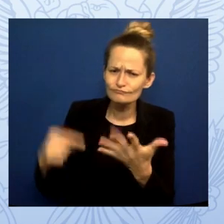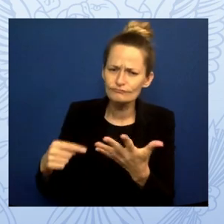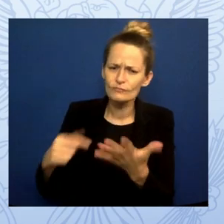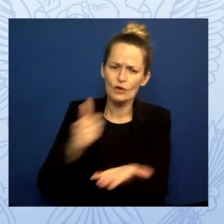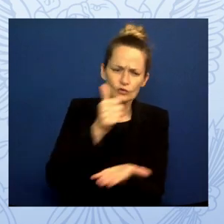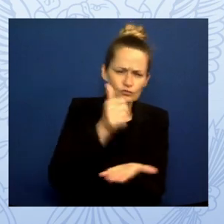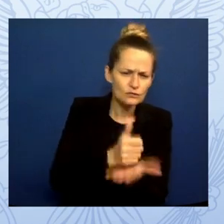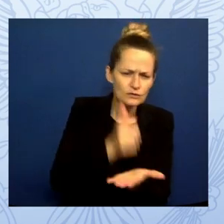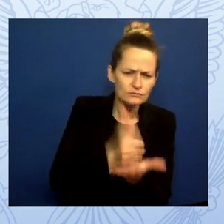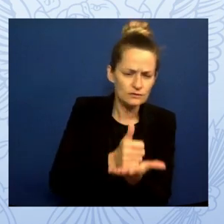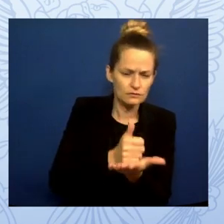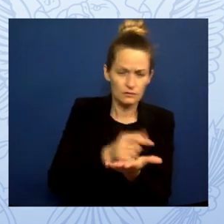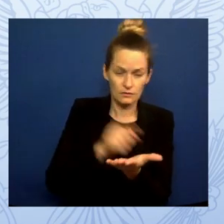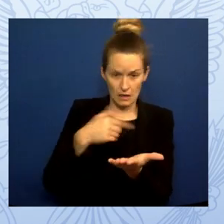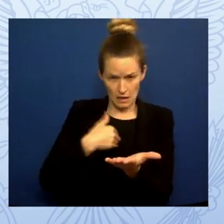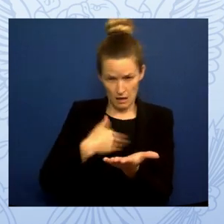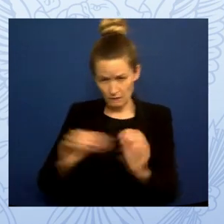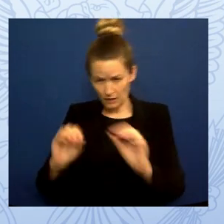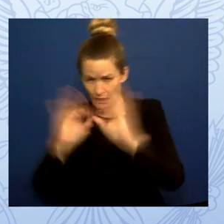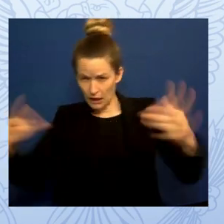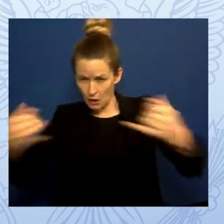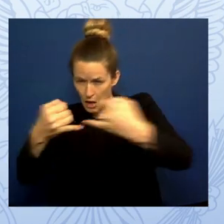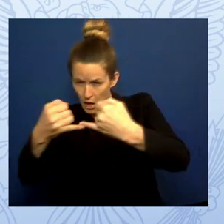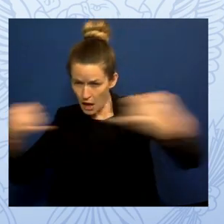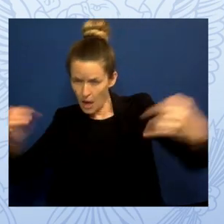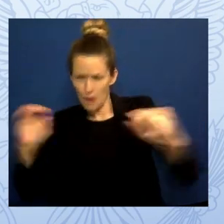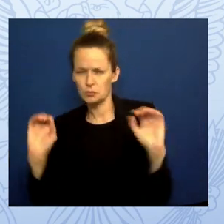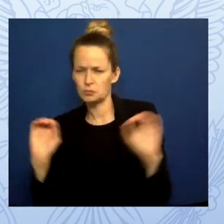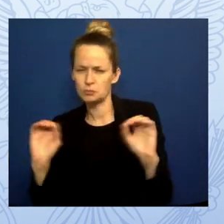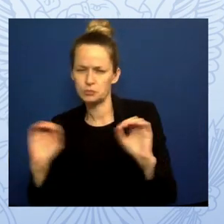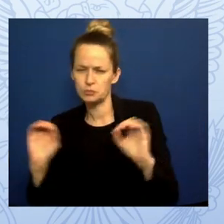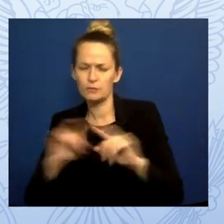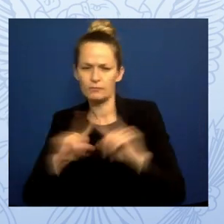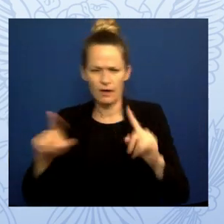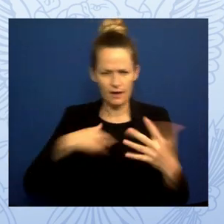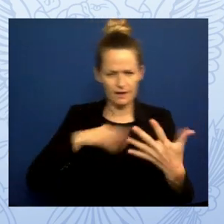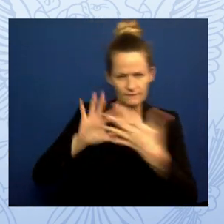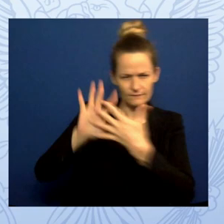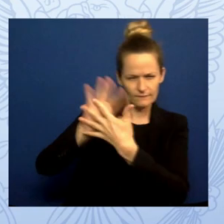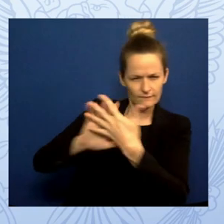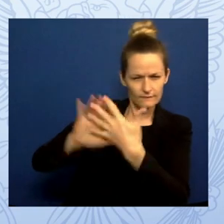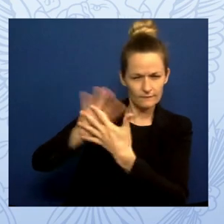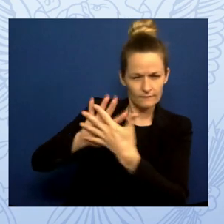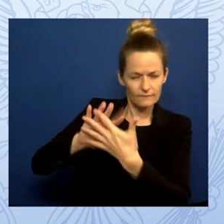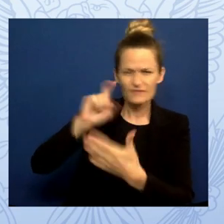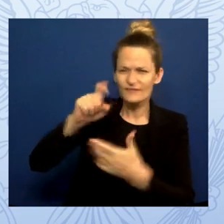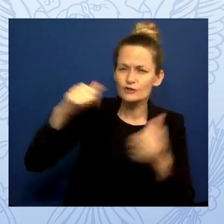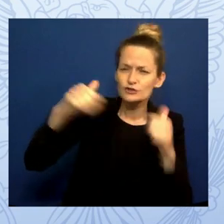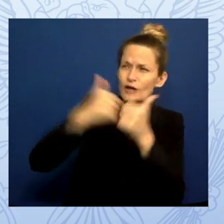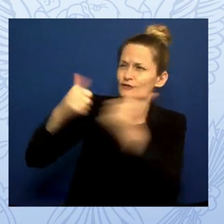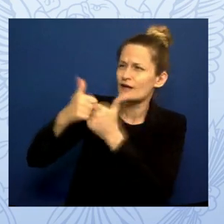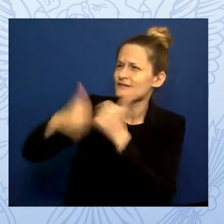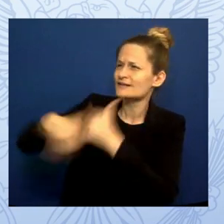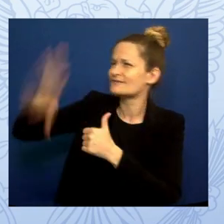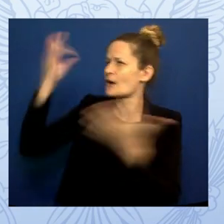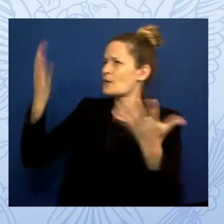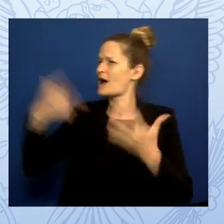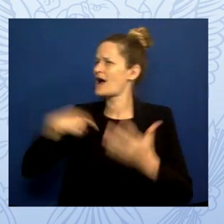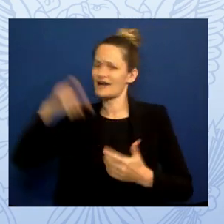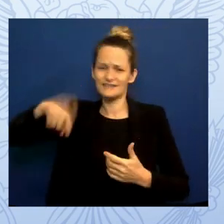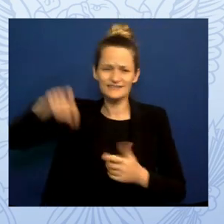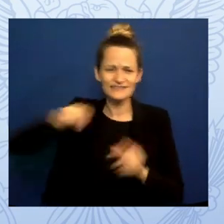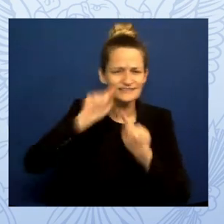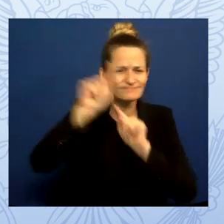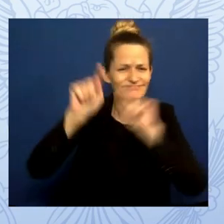resources that you need. Far too often, struggles are cloaked in secrecy